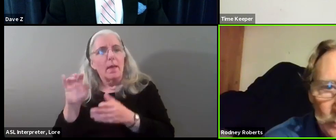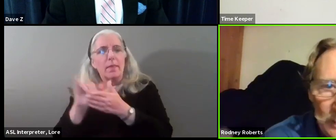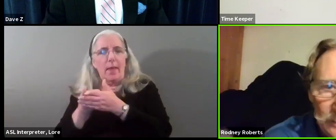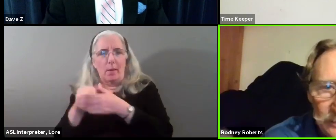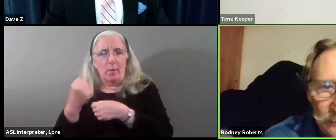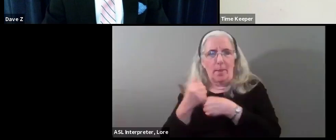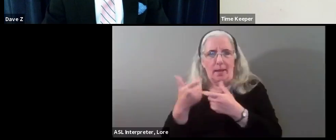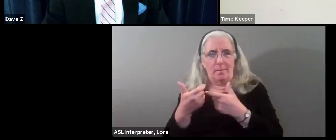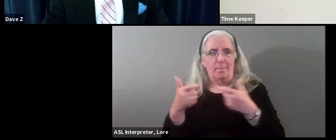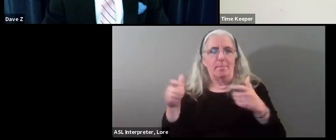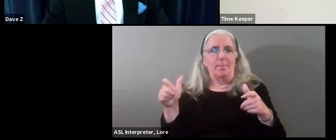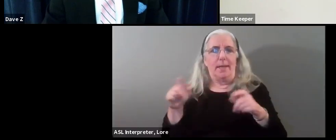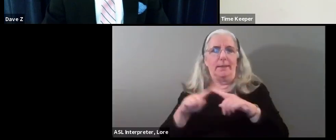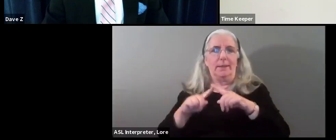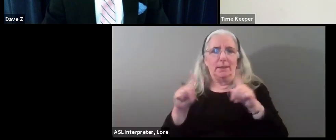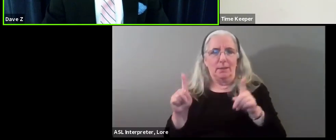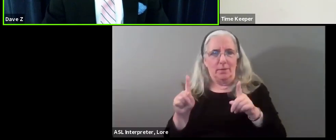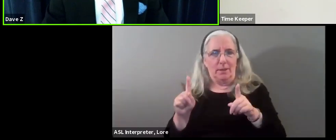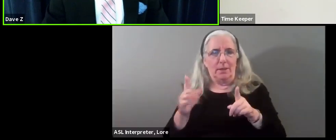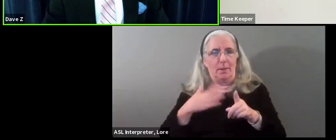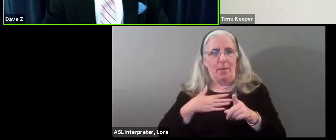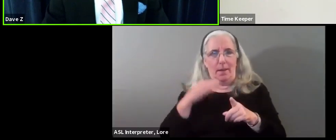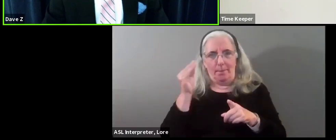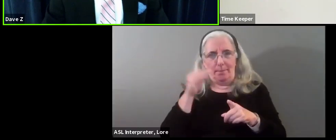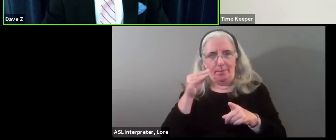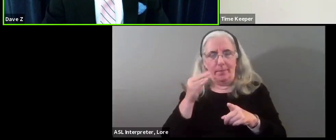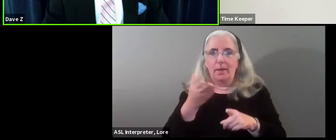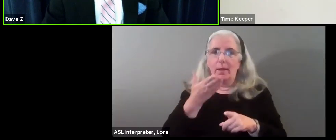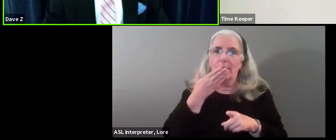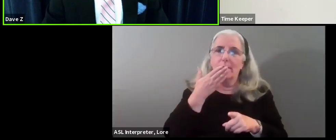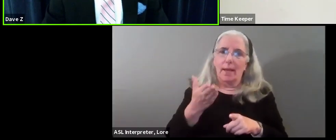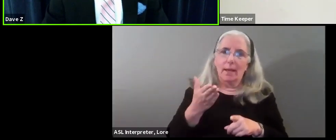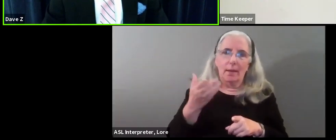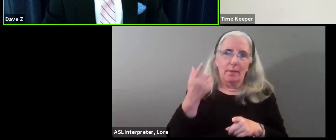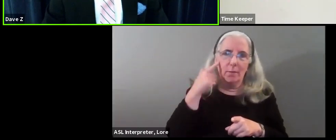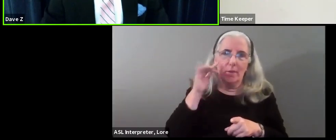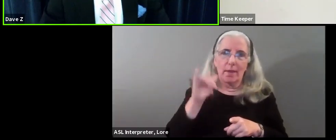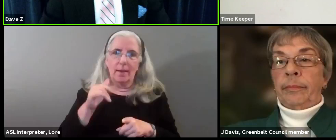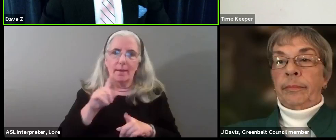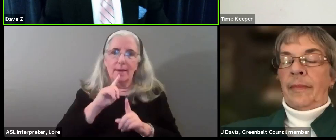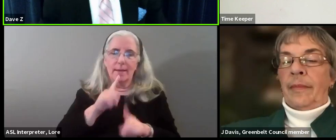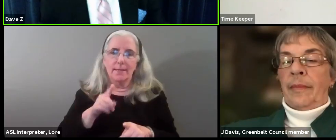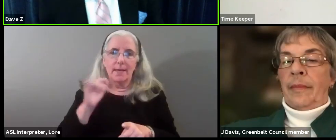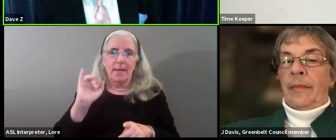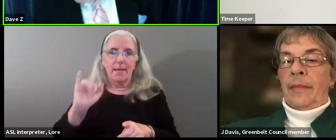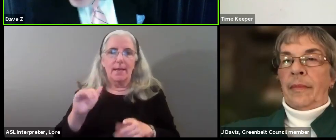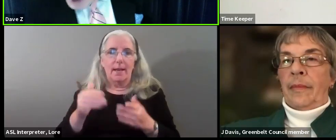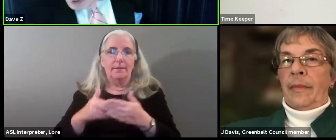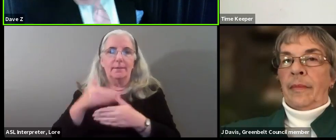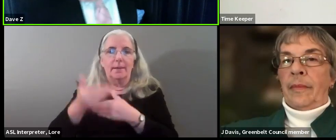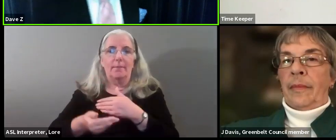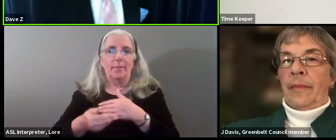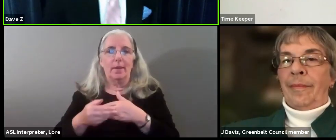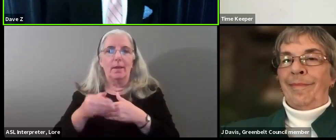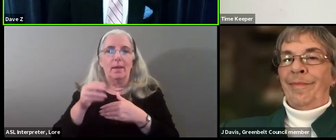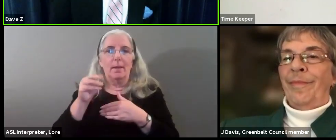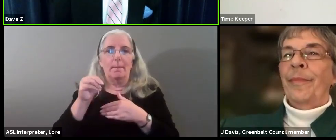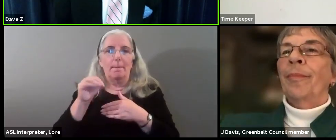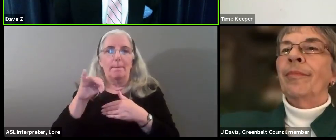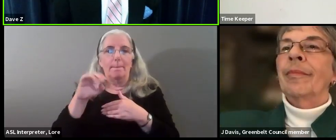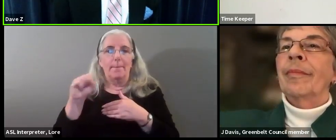a huge amount of difference. Yes, sir. Thank you so much for that answer. Let's move on to Miss Davis.